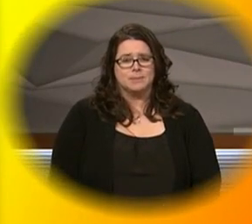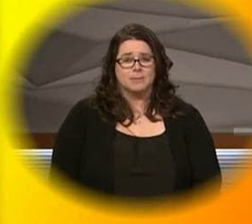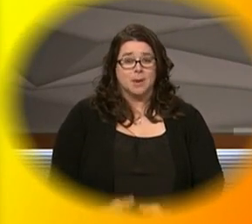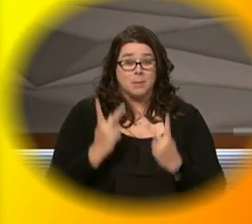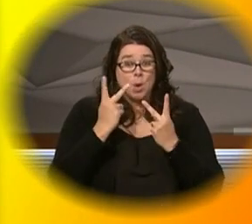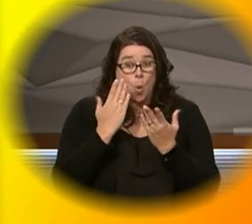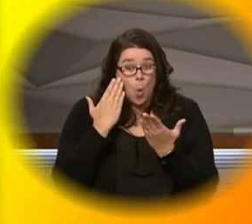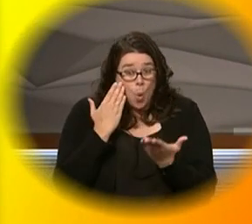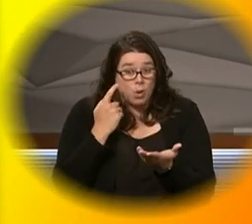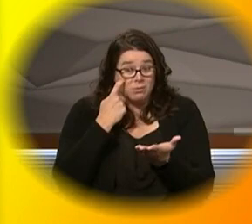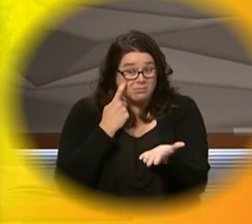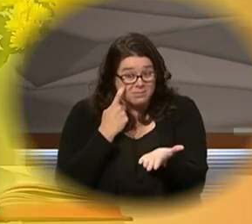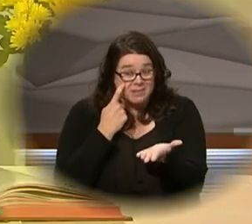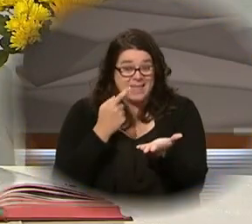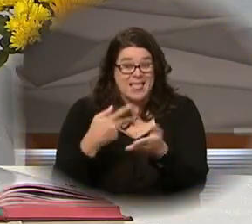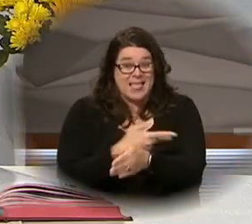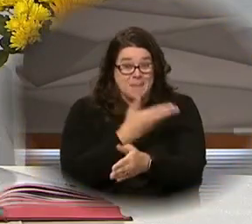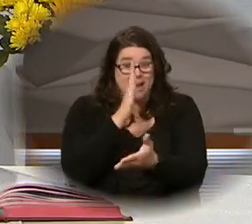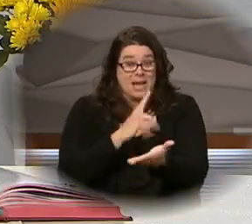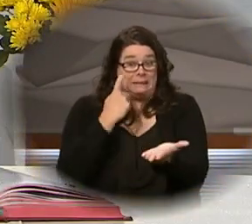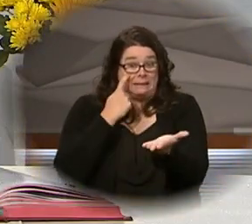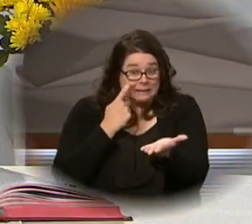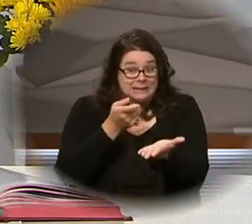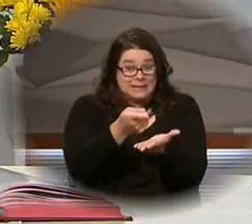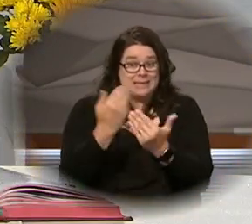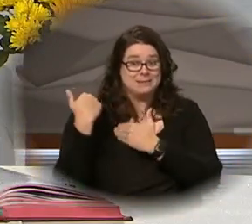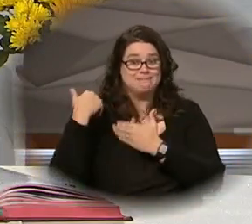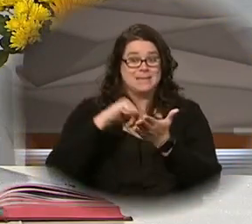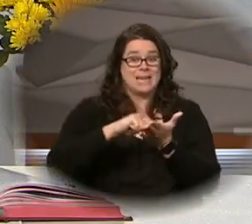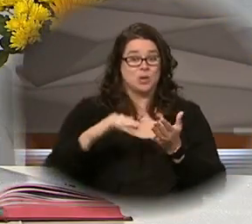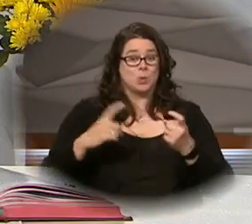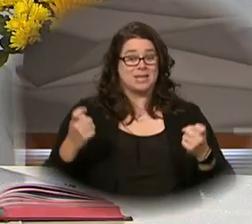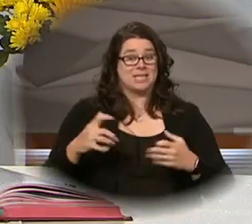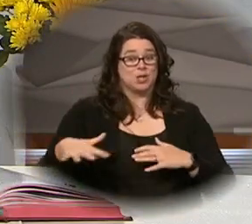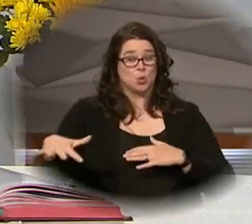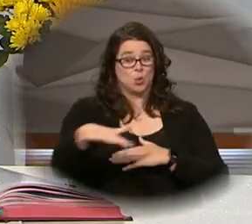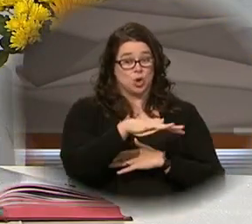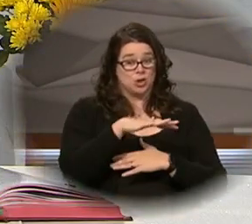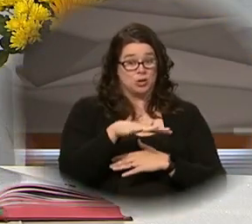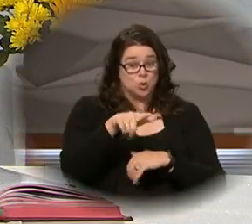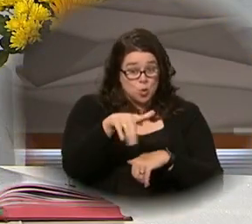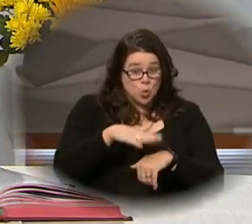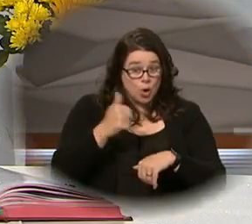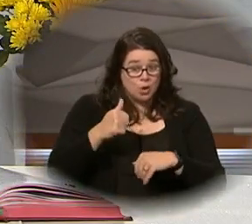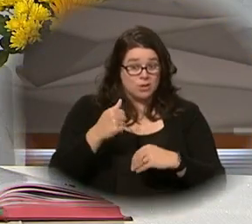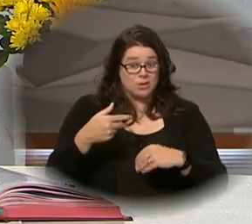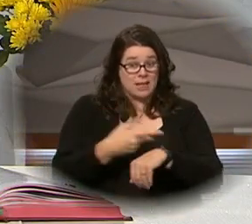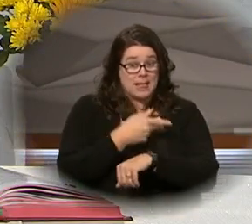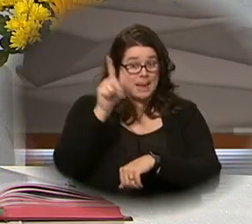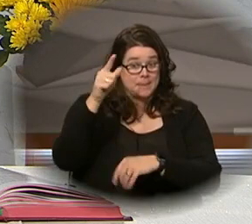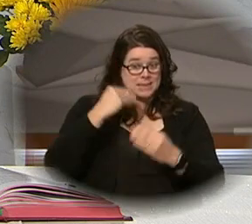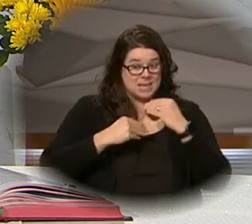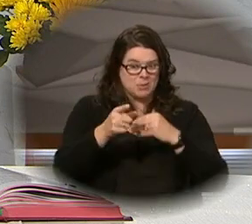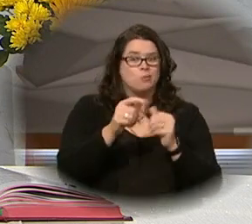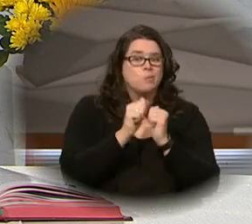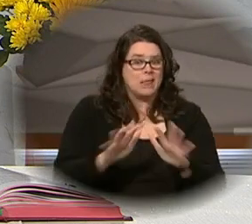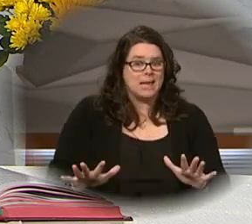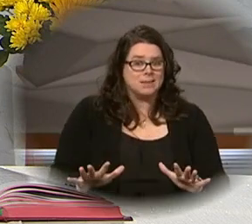Behold the Lamb of God, beholding who takes away the sins of the world. Blessed are those called to the supper of the Lamb.